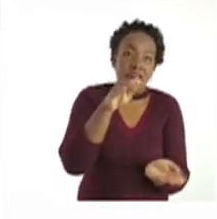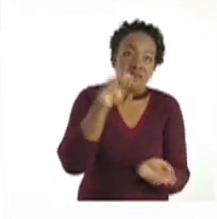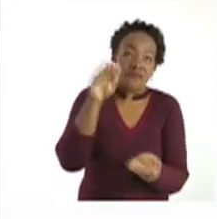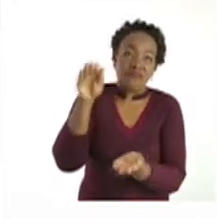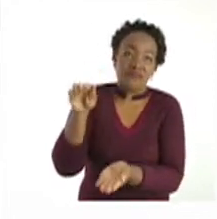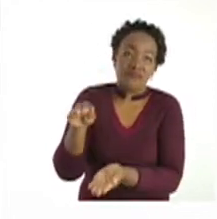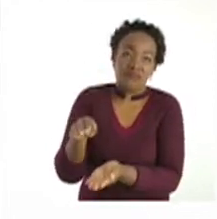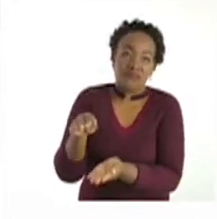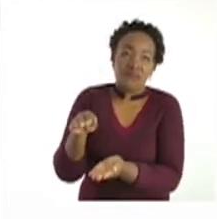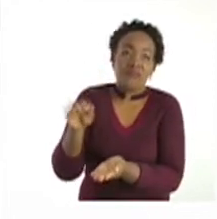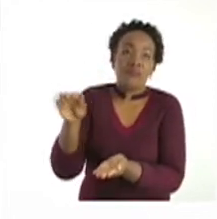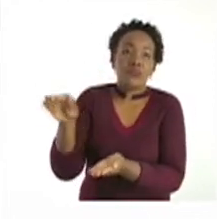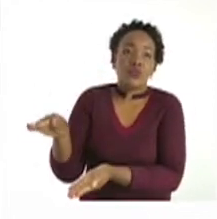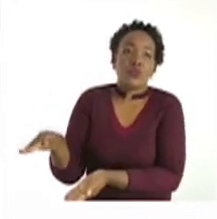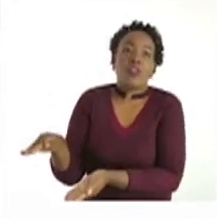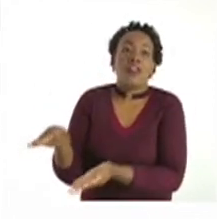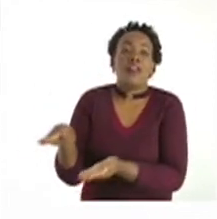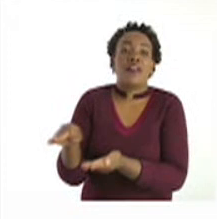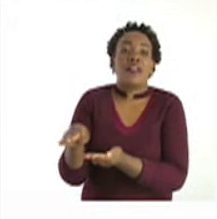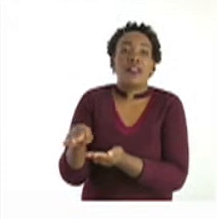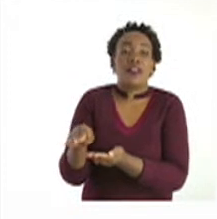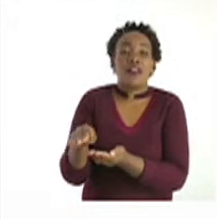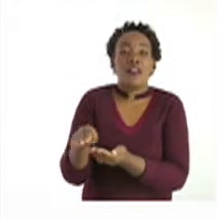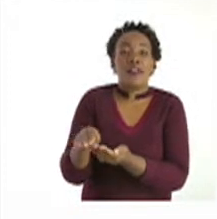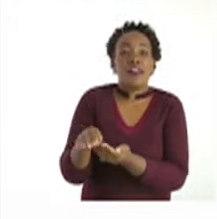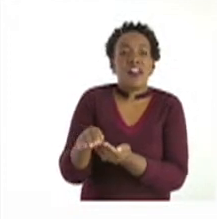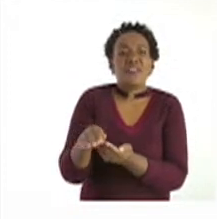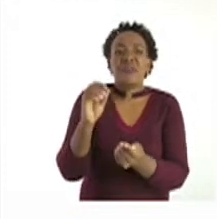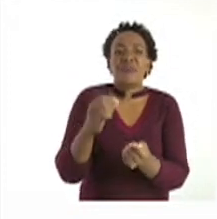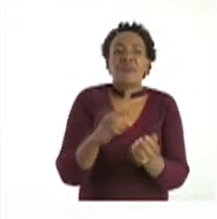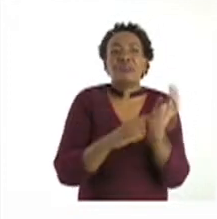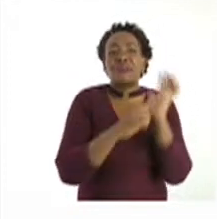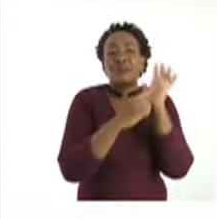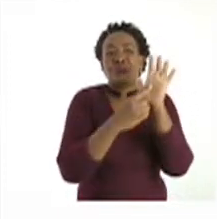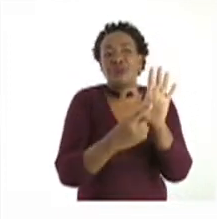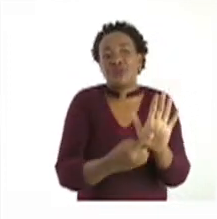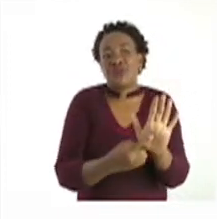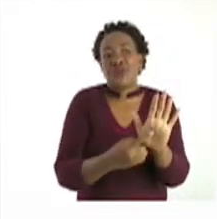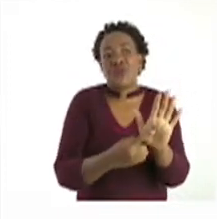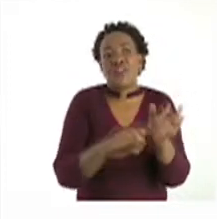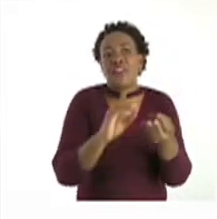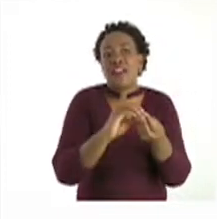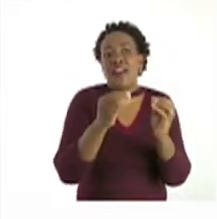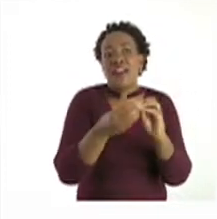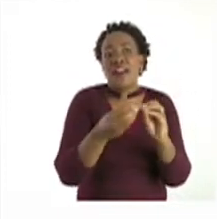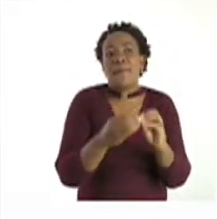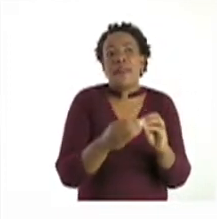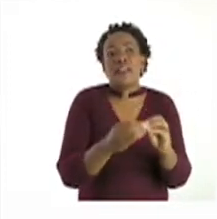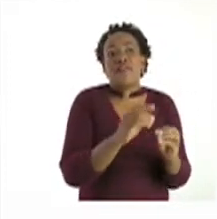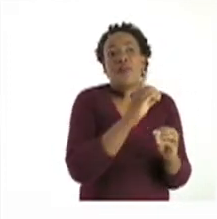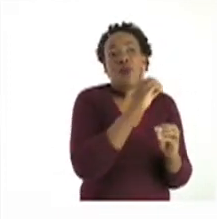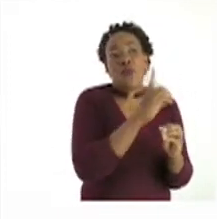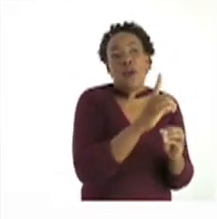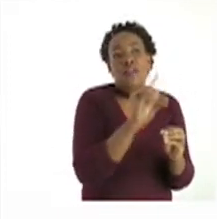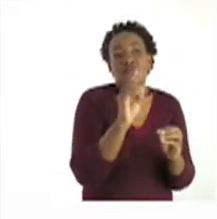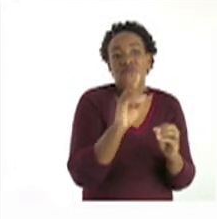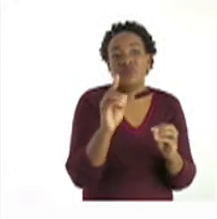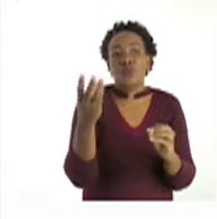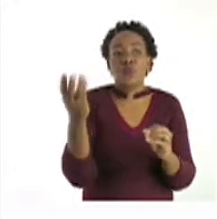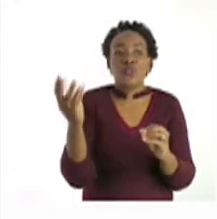small, and you indicate with numbers from 1 to 6.